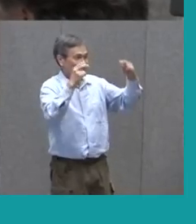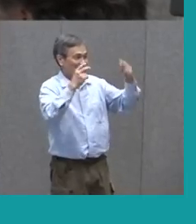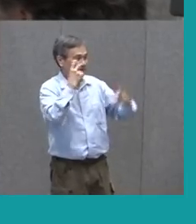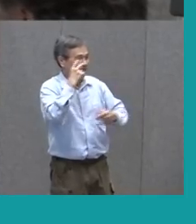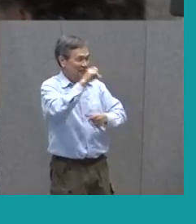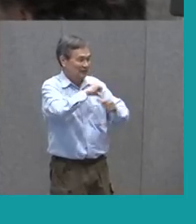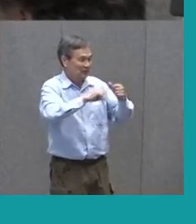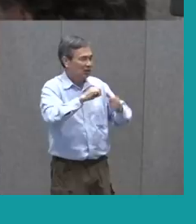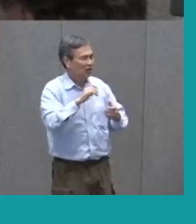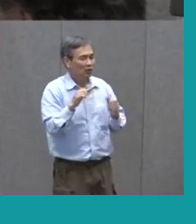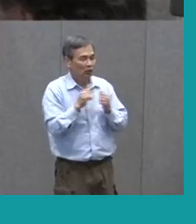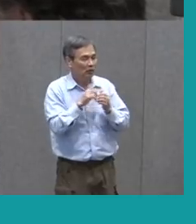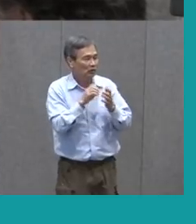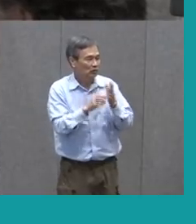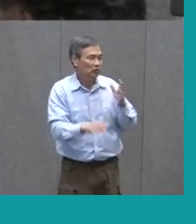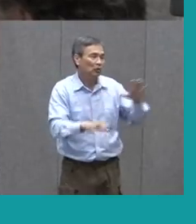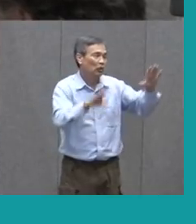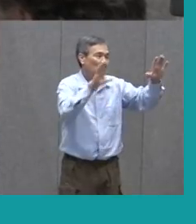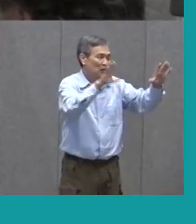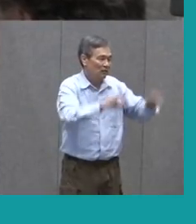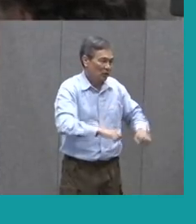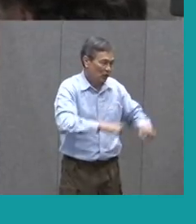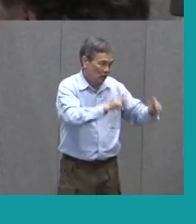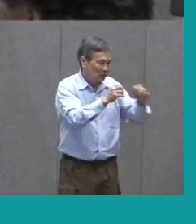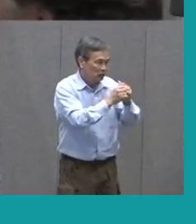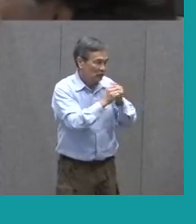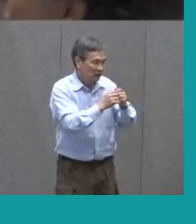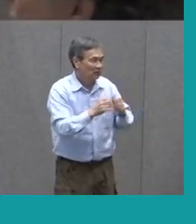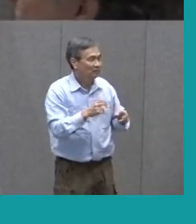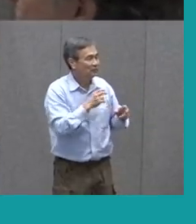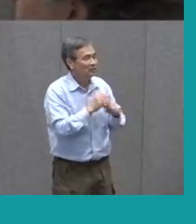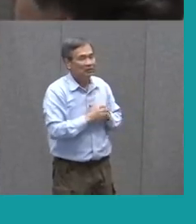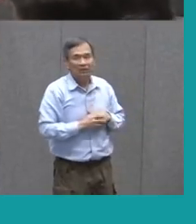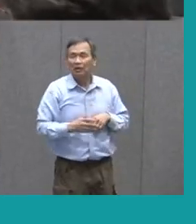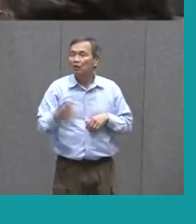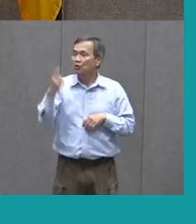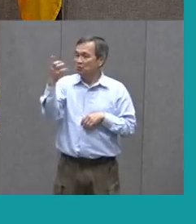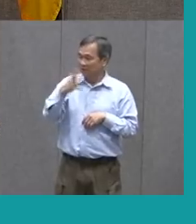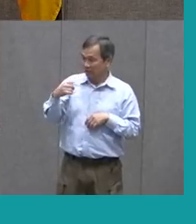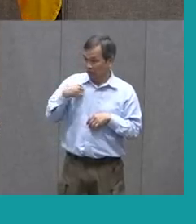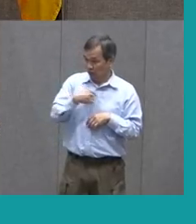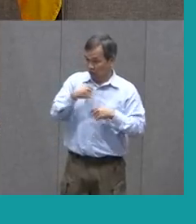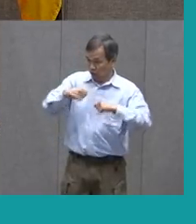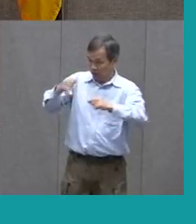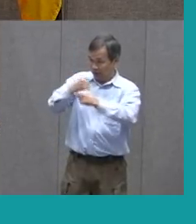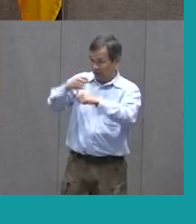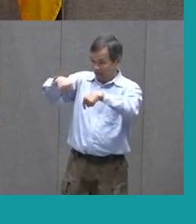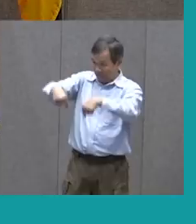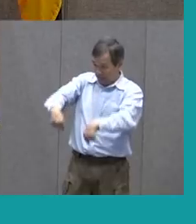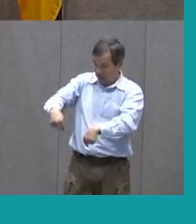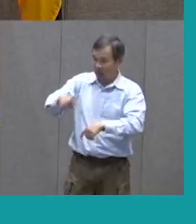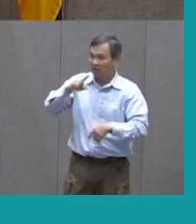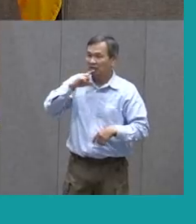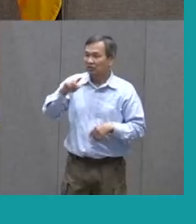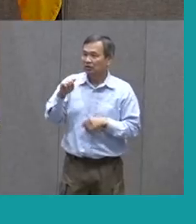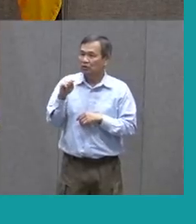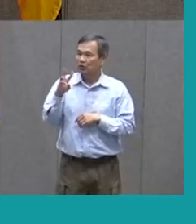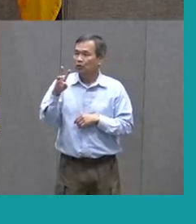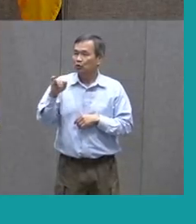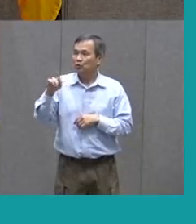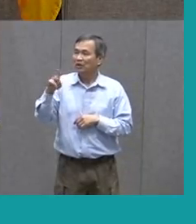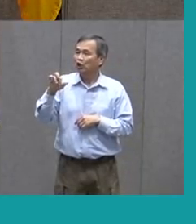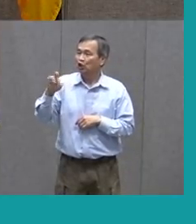the students. So it's a wonderful opportunity to be together. That's good. One of the things that we're trying to create here is a Twitter handle